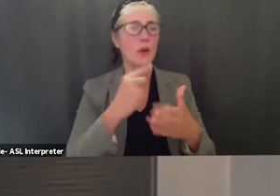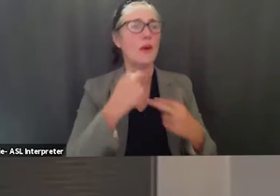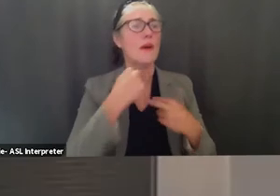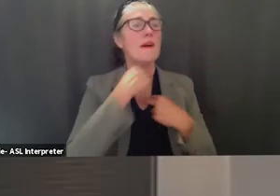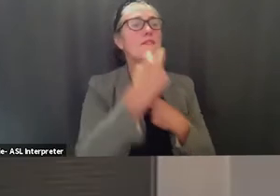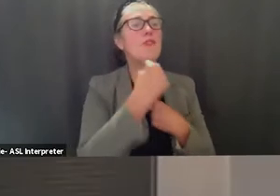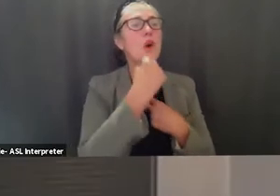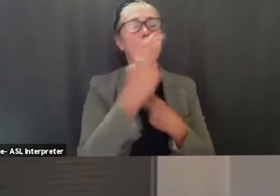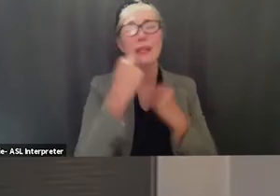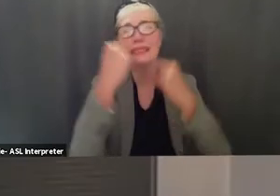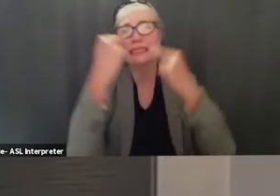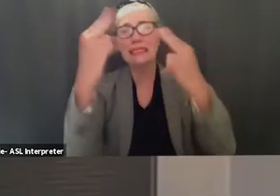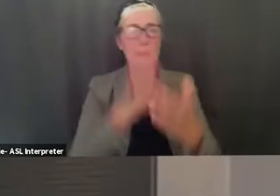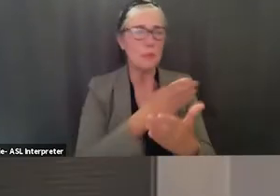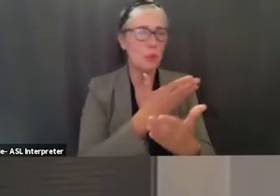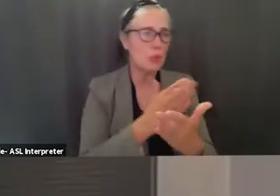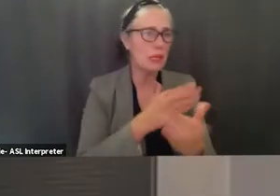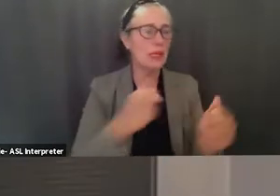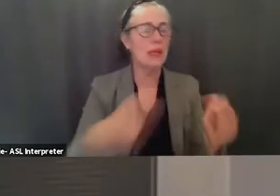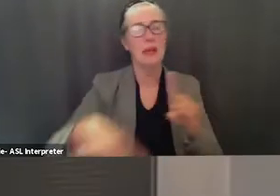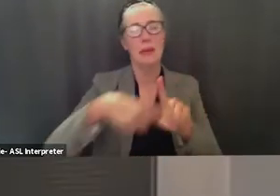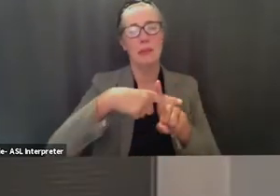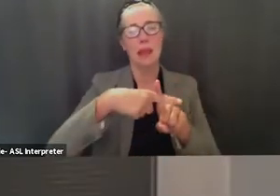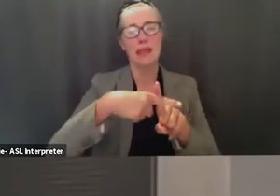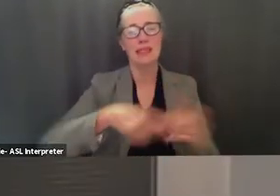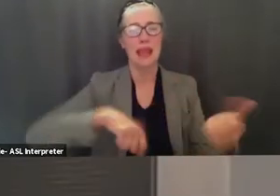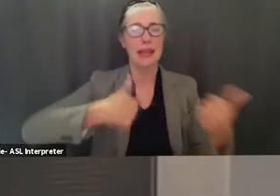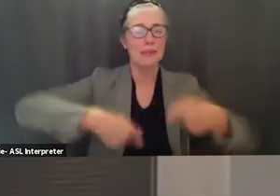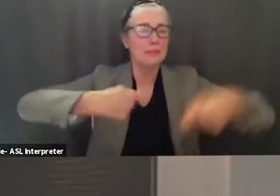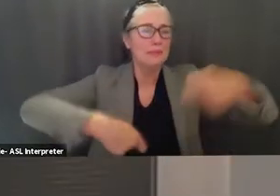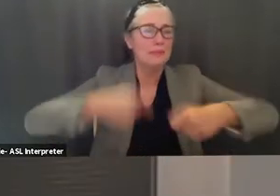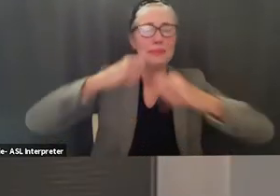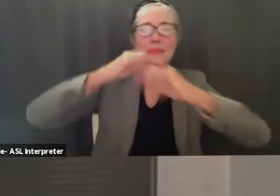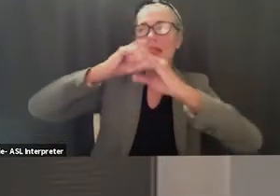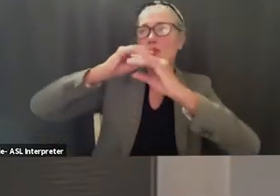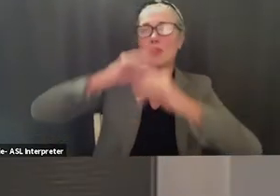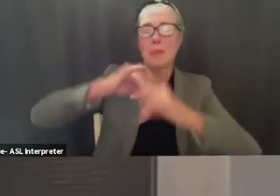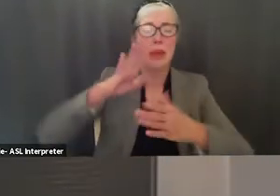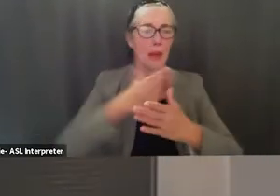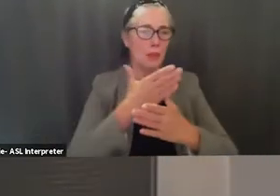hopefully by the 10th i will have a positive update